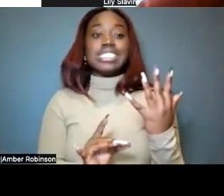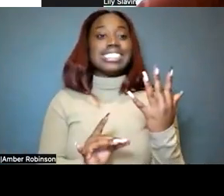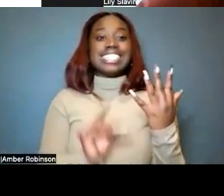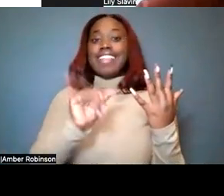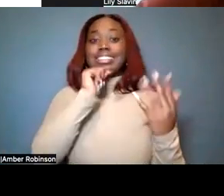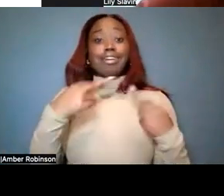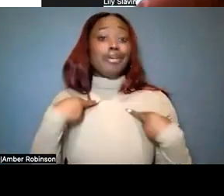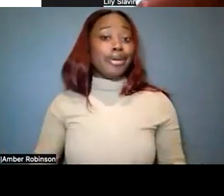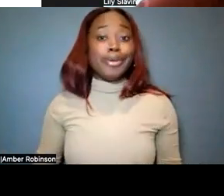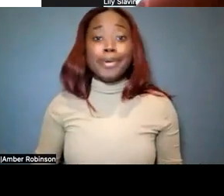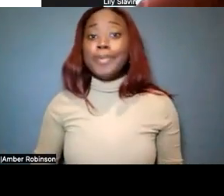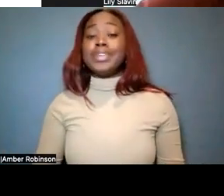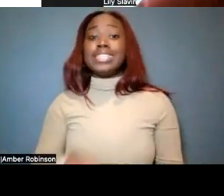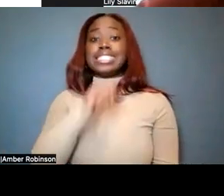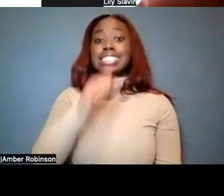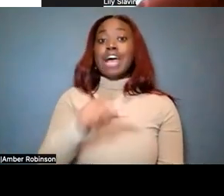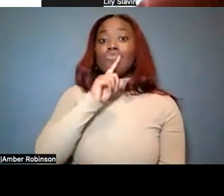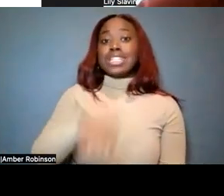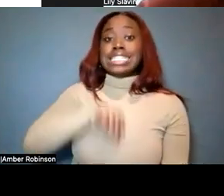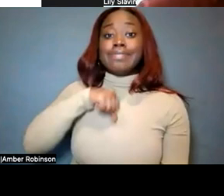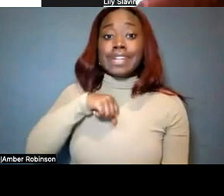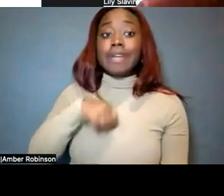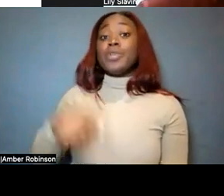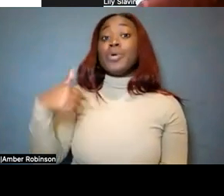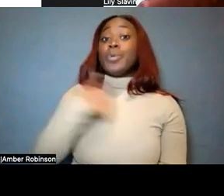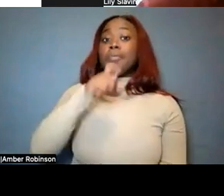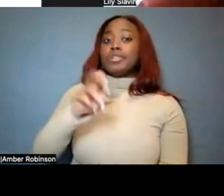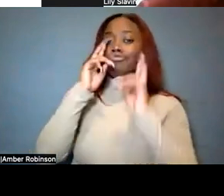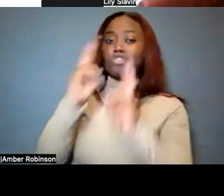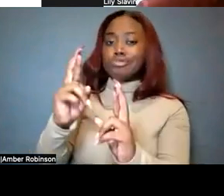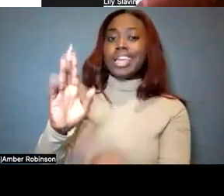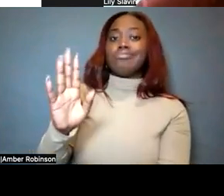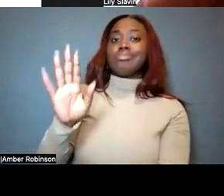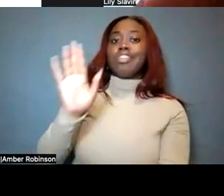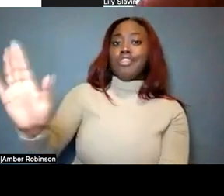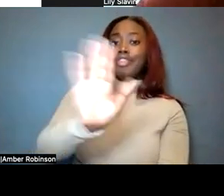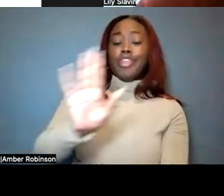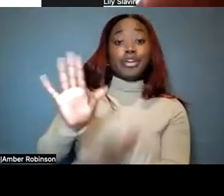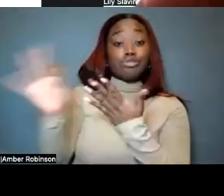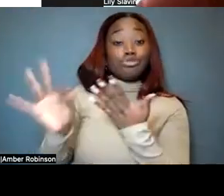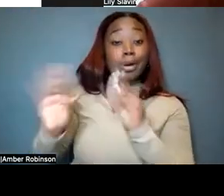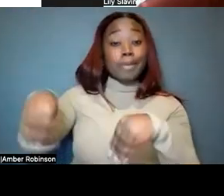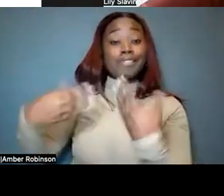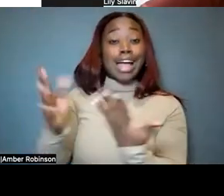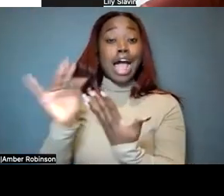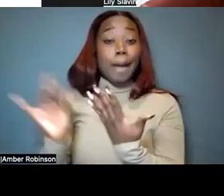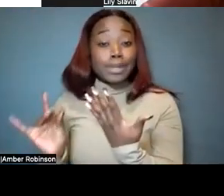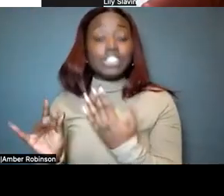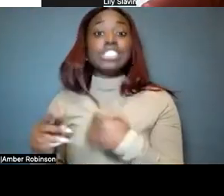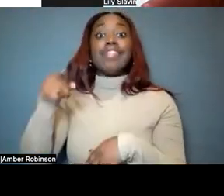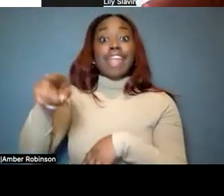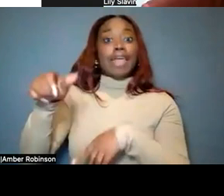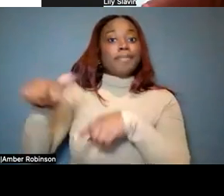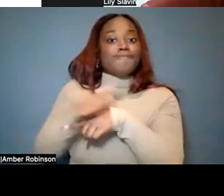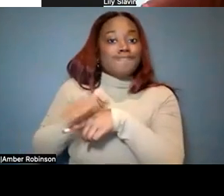human, that's not dignified. And we have to respect their choices and give them that option so that they practice that